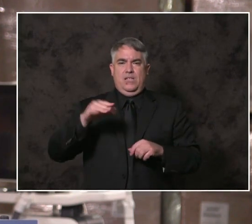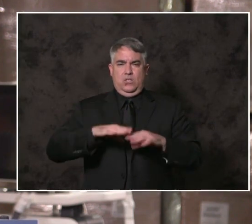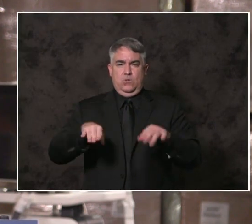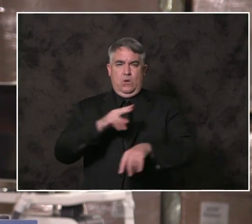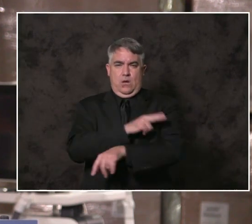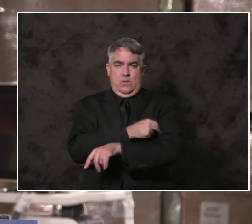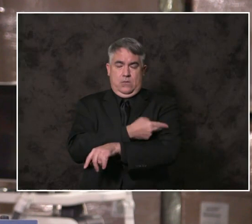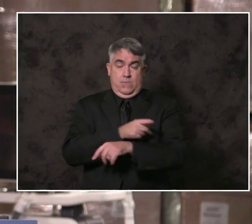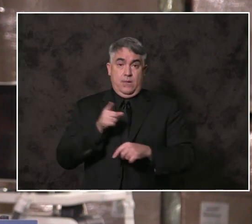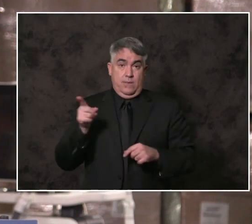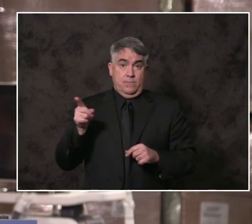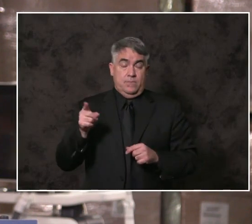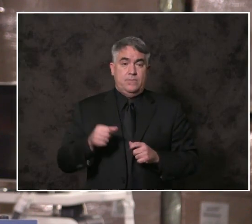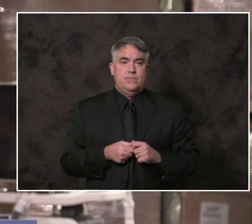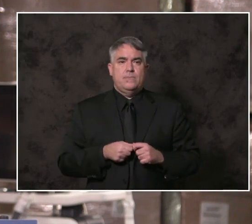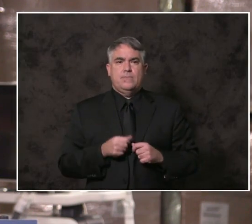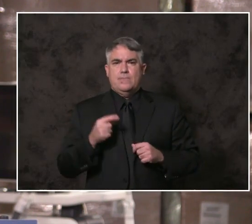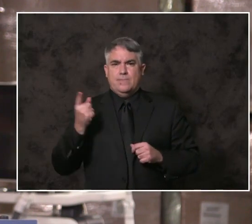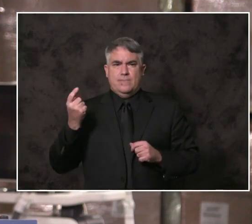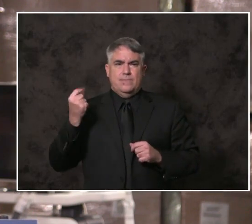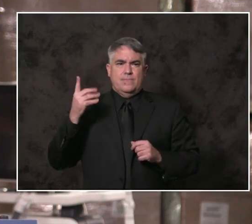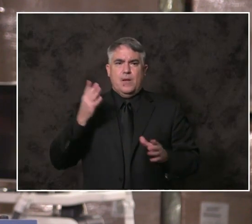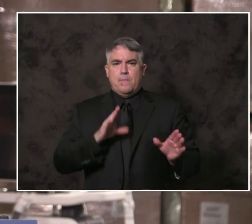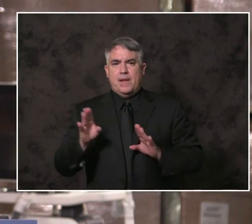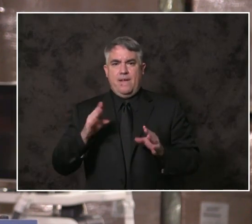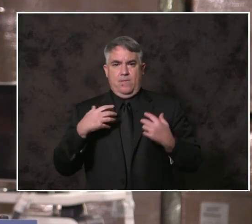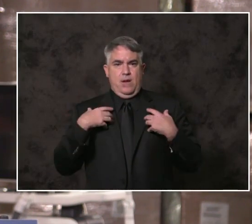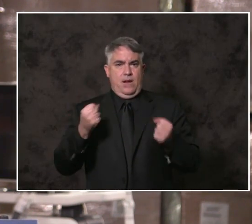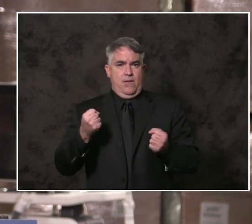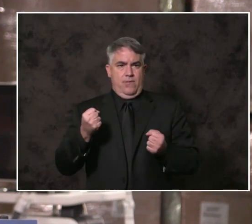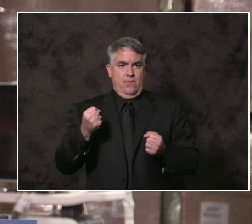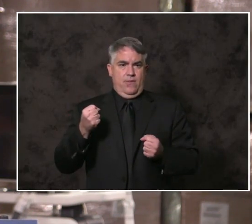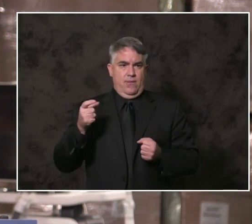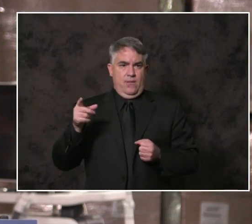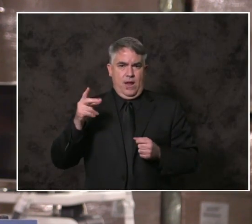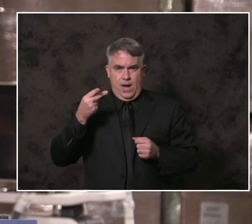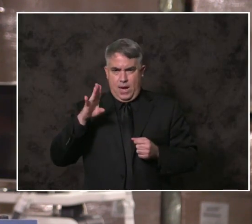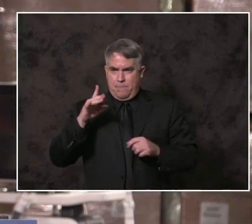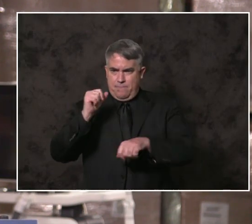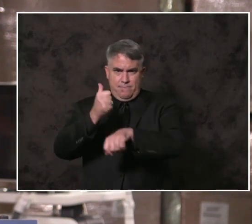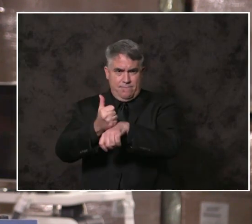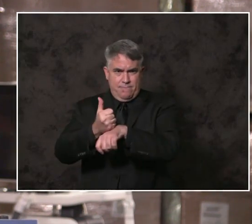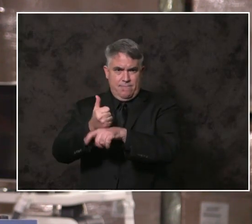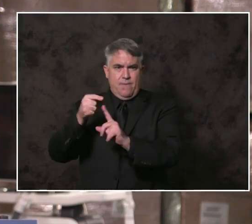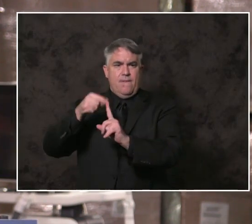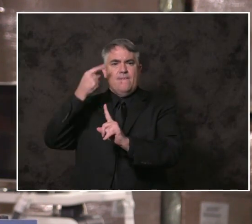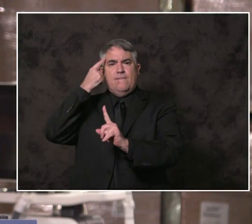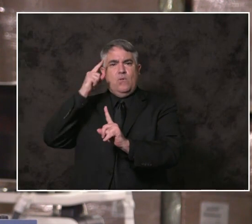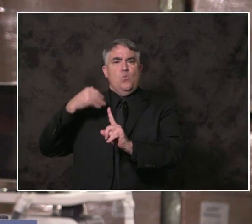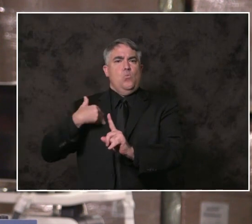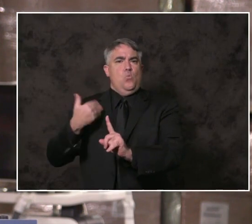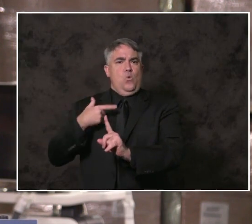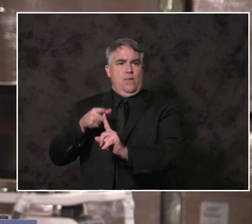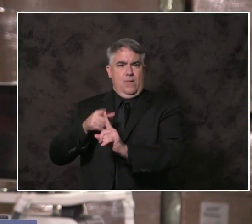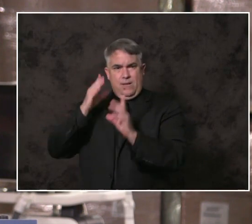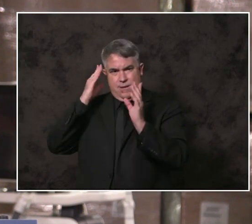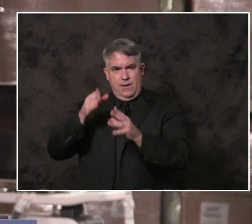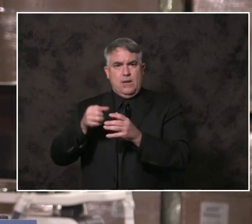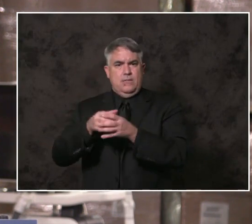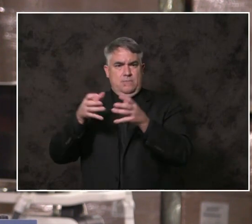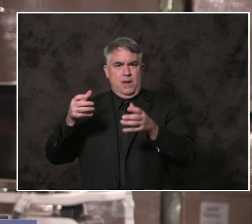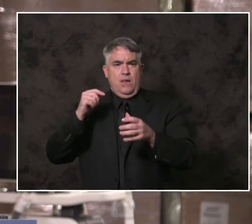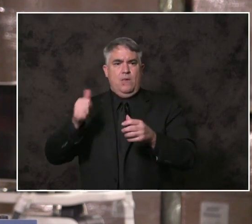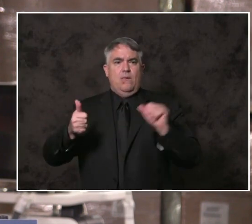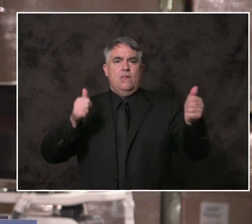comprehensive behavioral health hub exclusively for youth. This will greatly expand clinical services to support